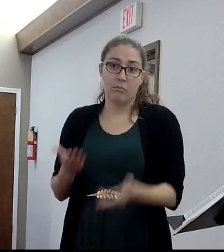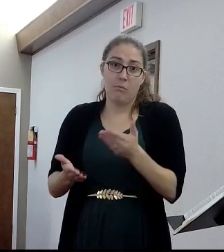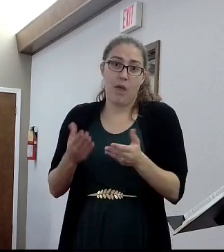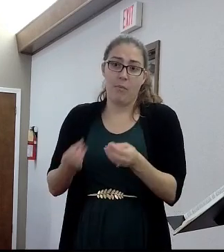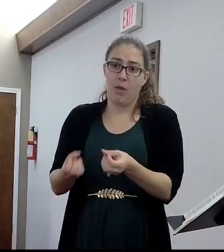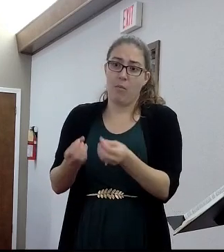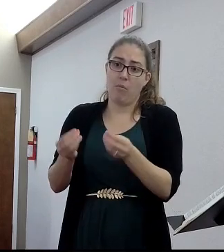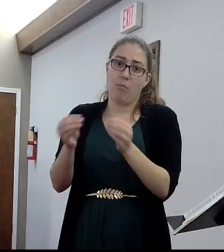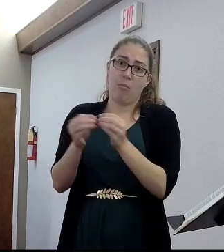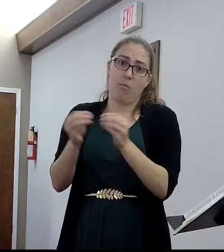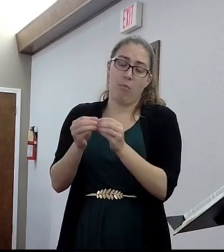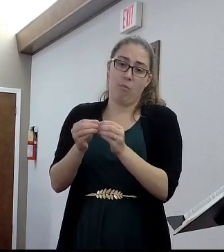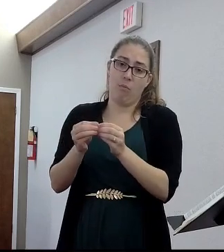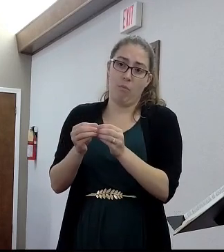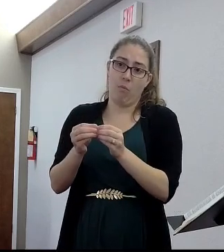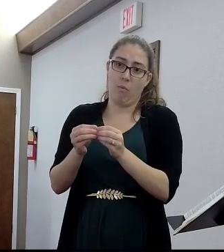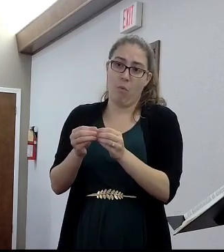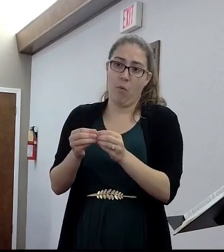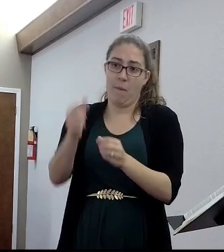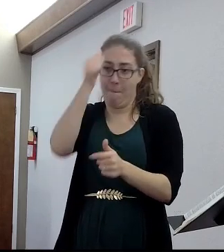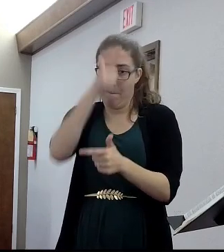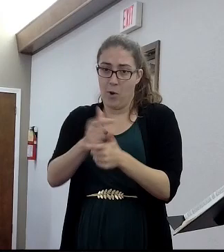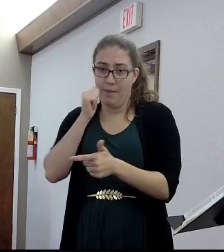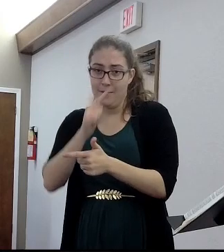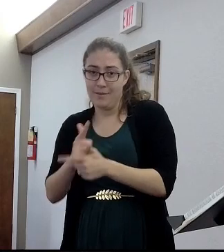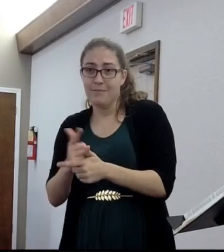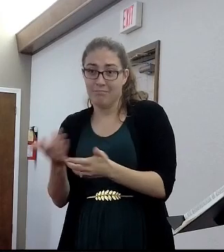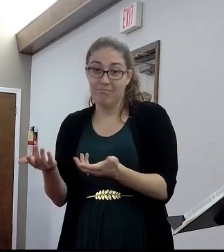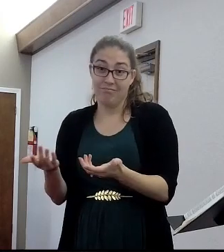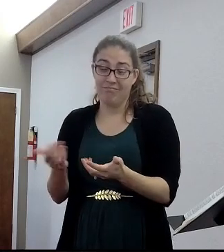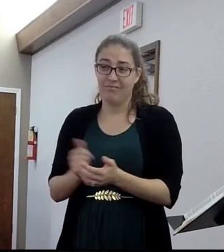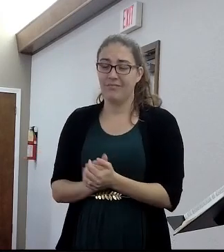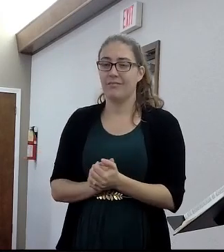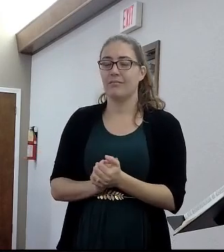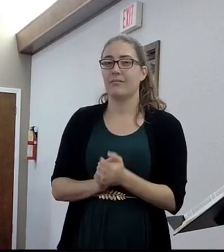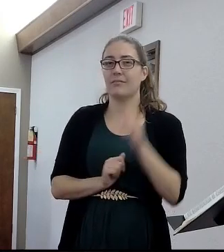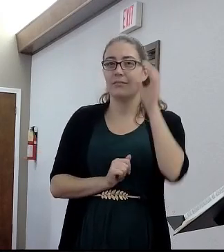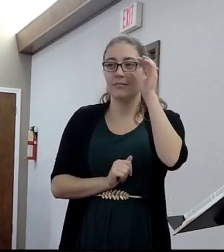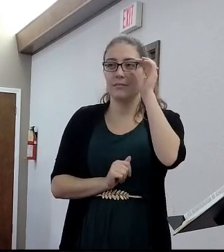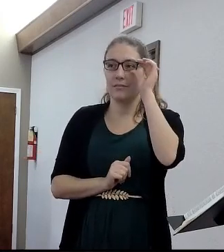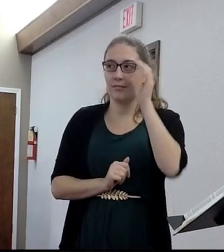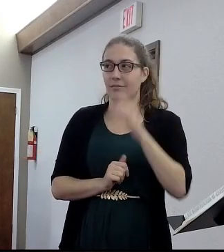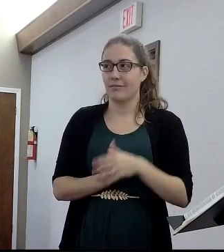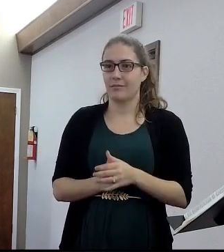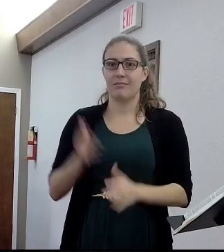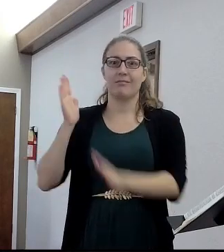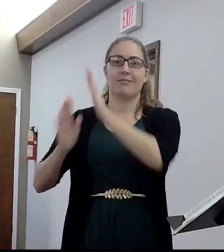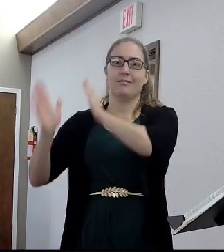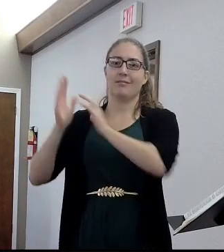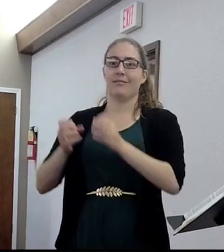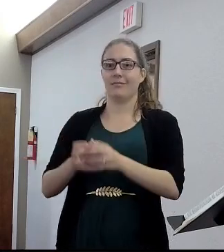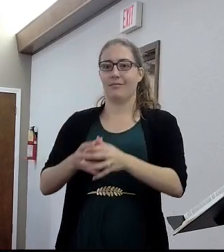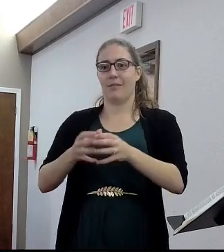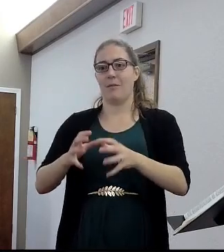you know, 70 A.D., so people had babies. And so, I don't need another David. I'm sorry, David. Sig